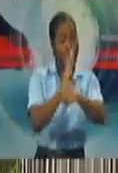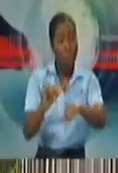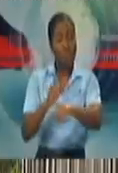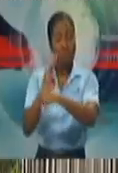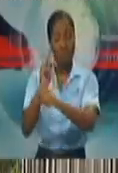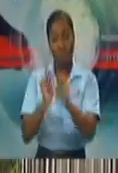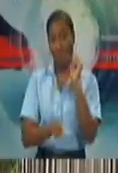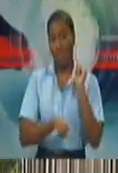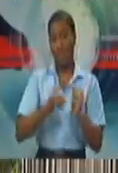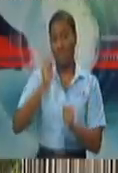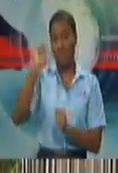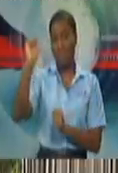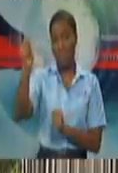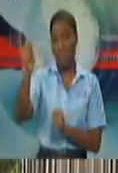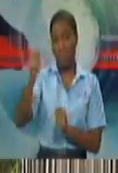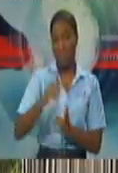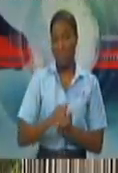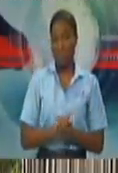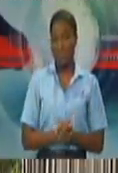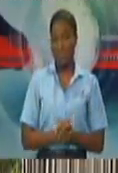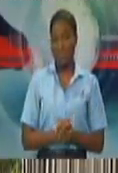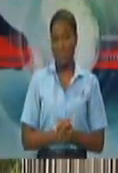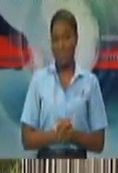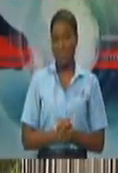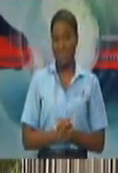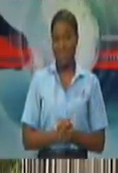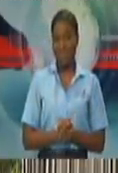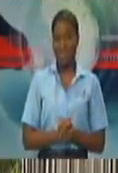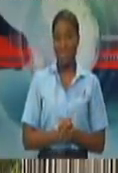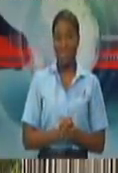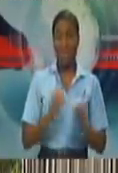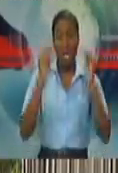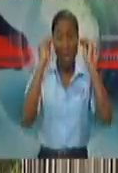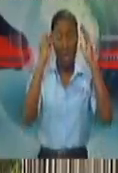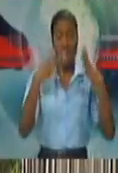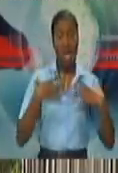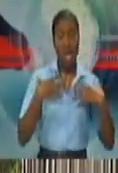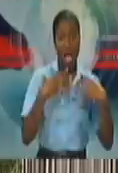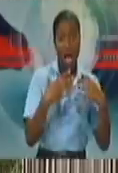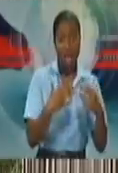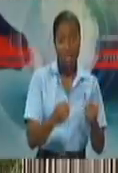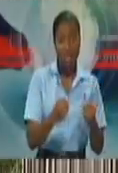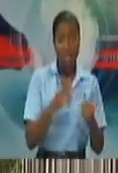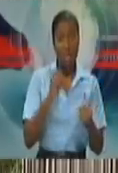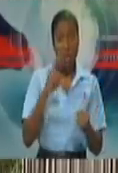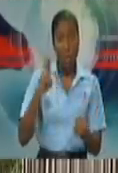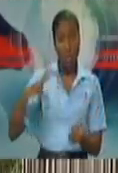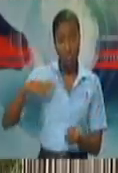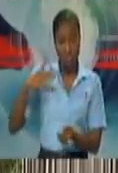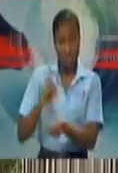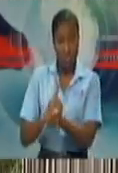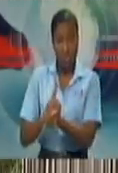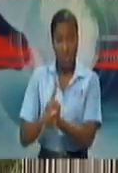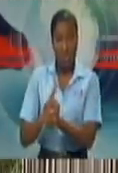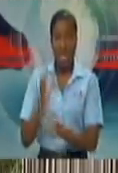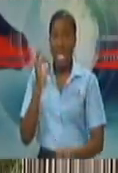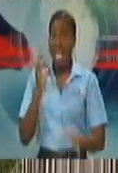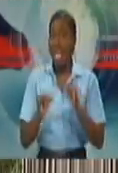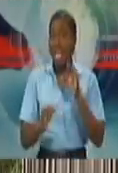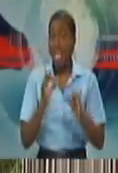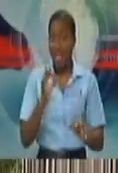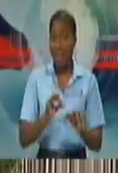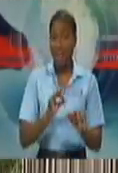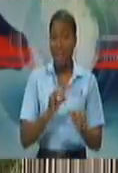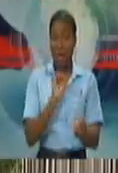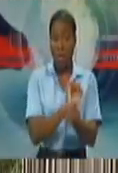Okay, Minister of Health or CMO might be able to answer this. Employees in offices with many persons are not wearing masks as